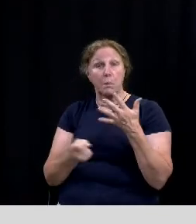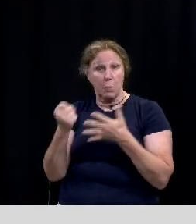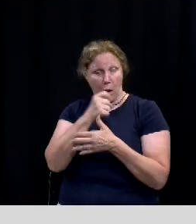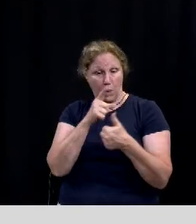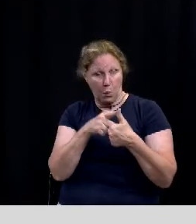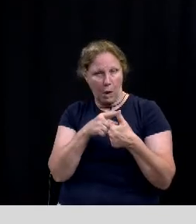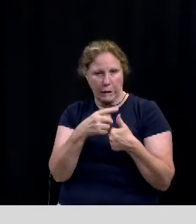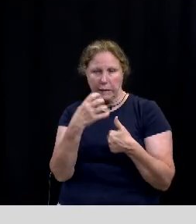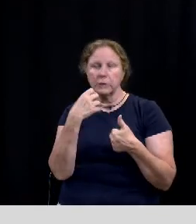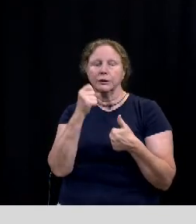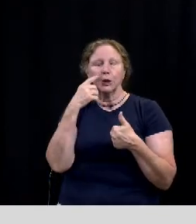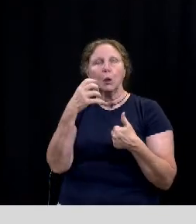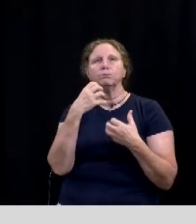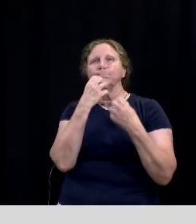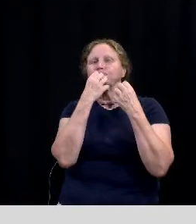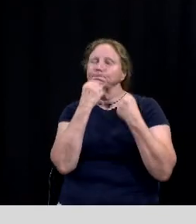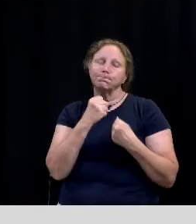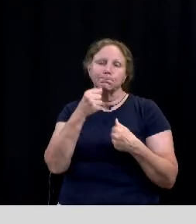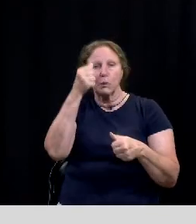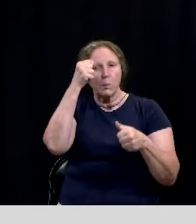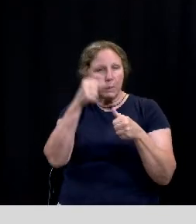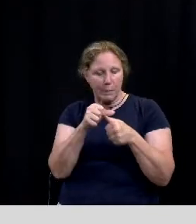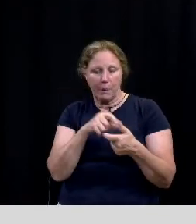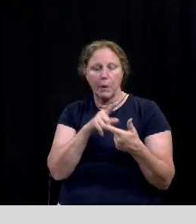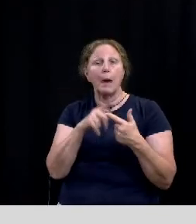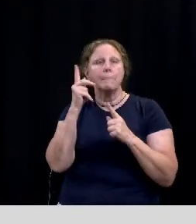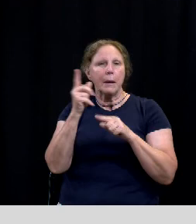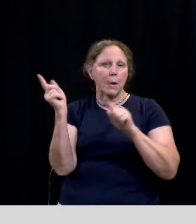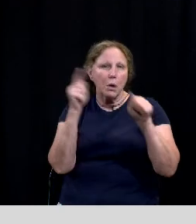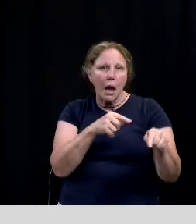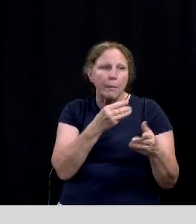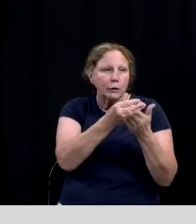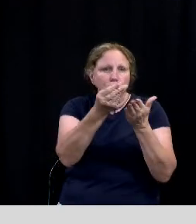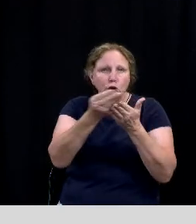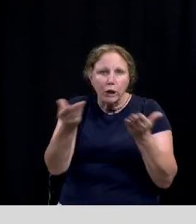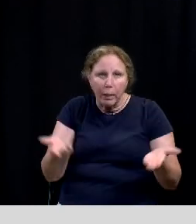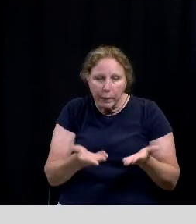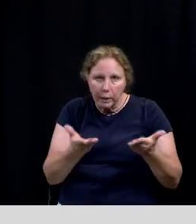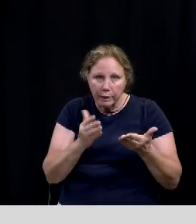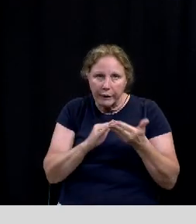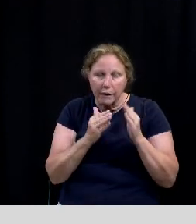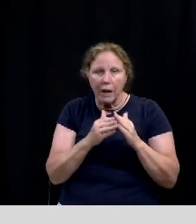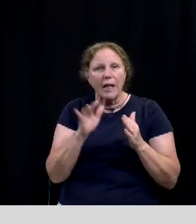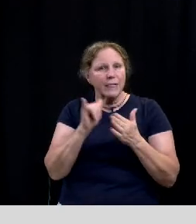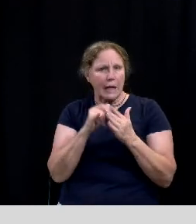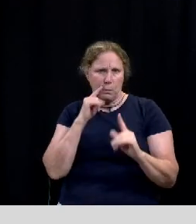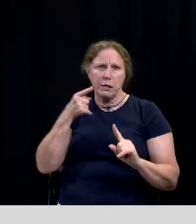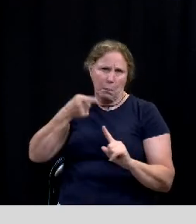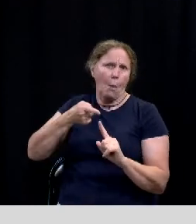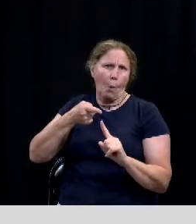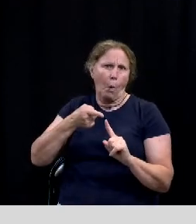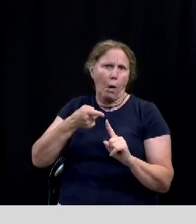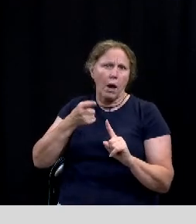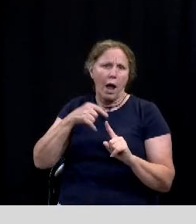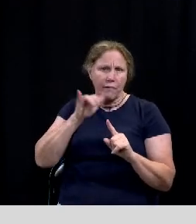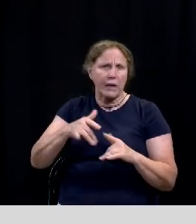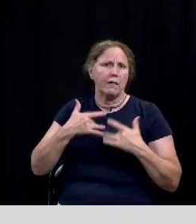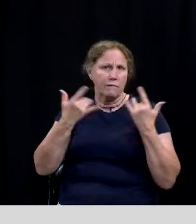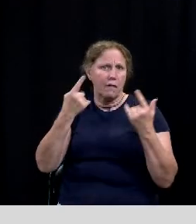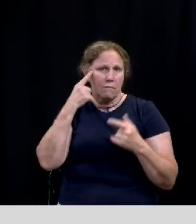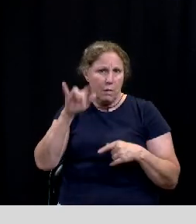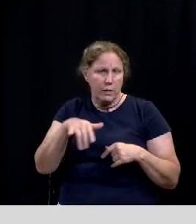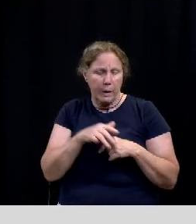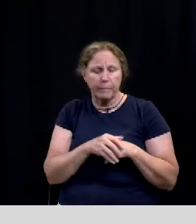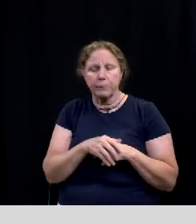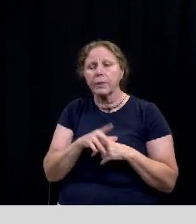memory and then also still getting people to our downtown merchants which has always been um at the forefront of having such an event and